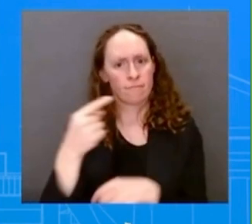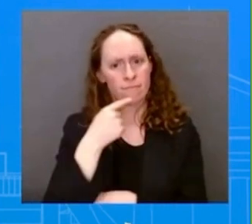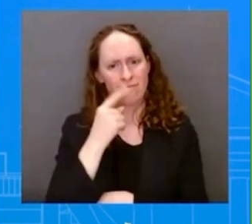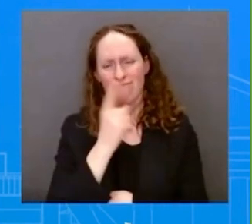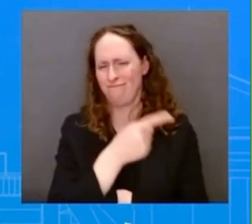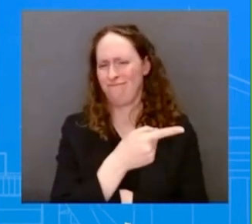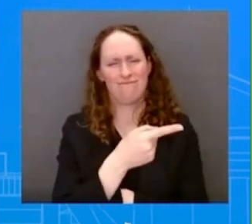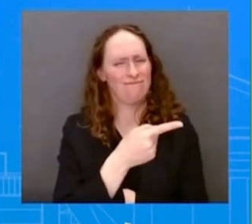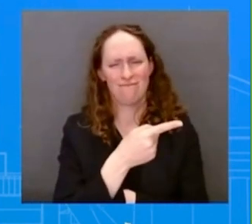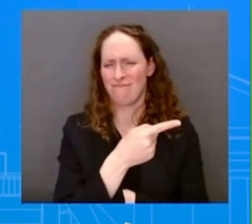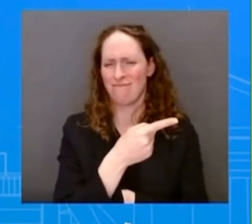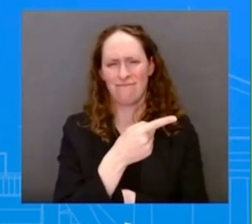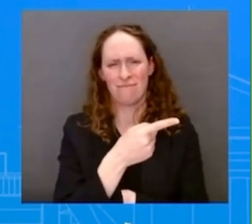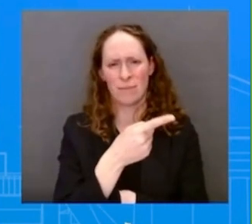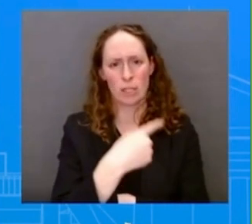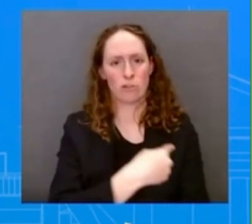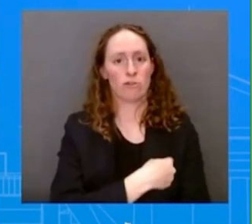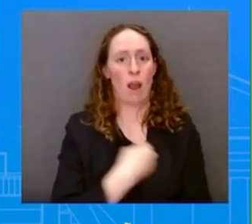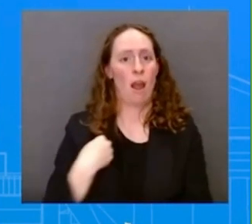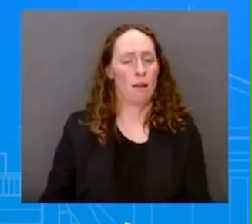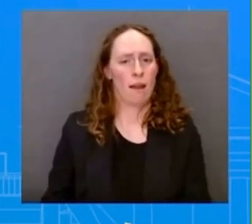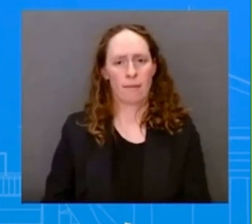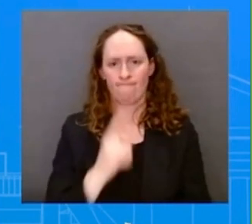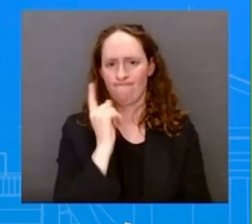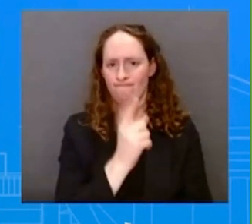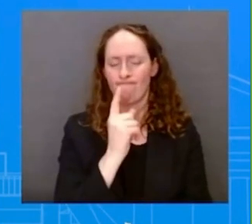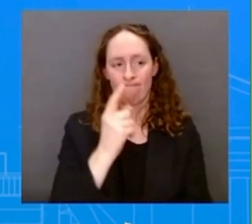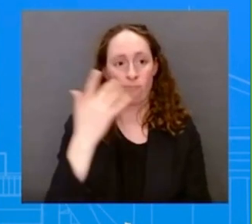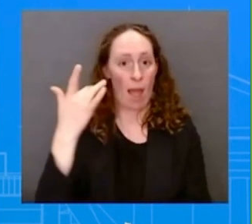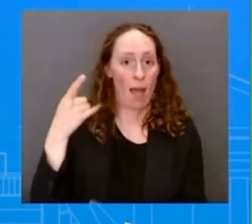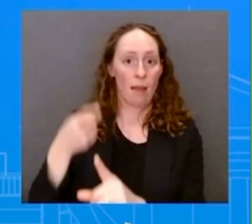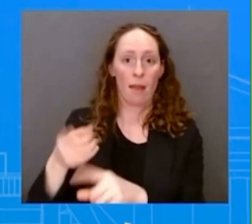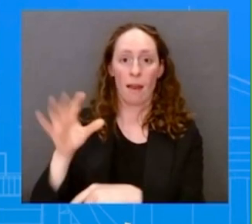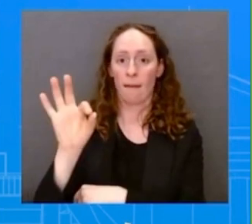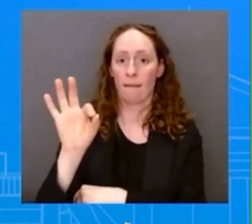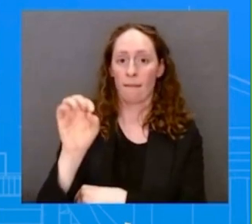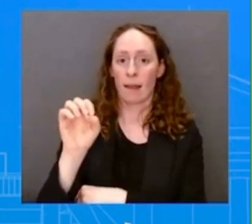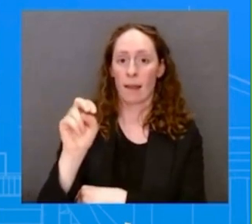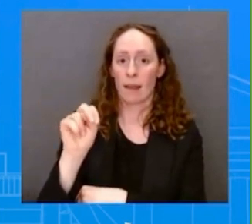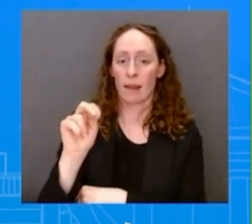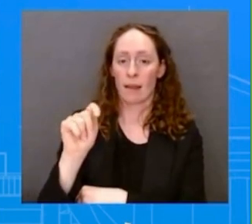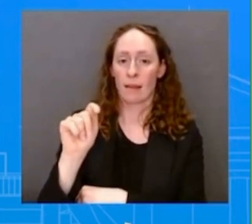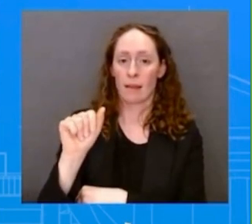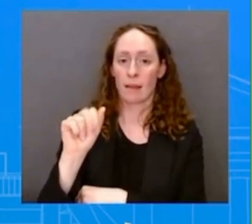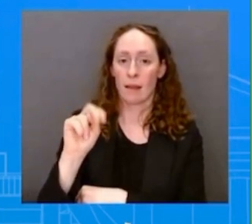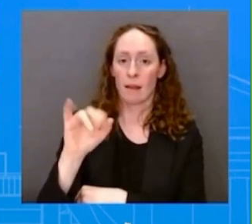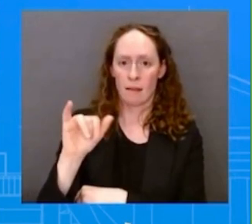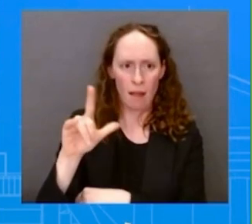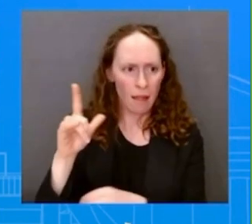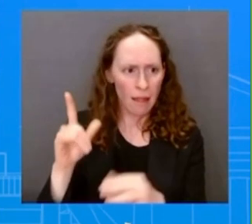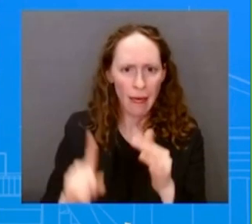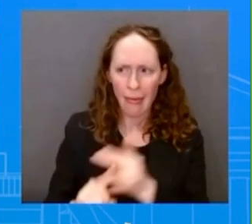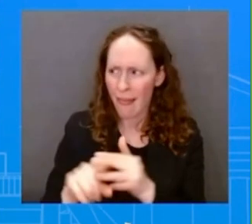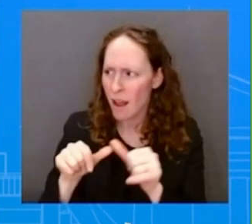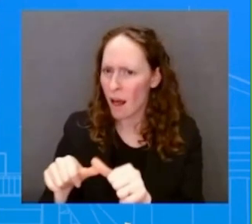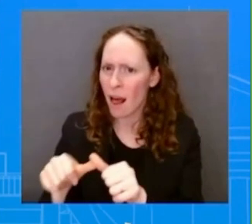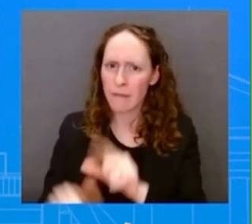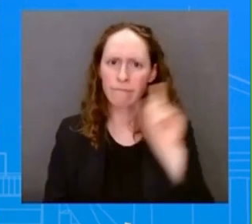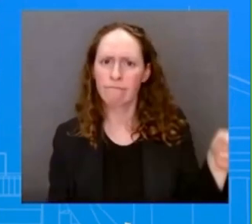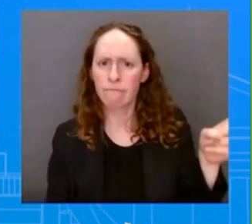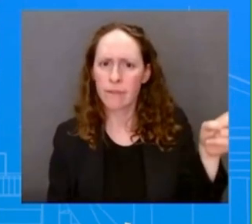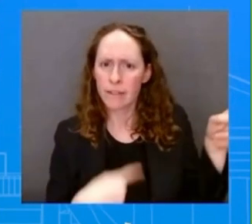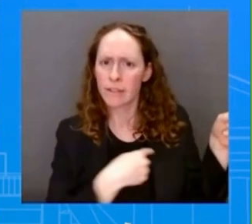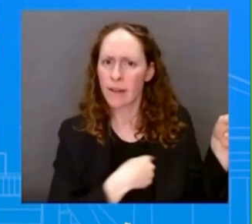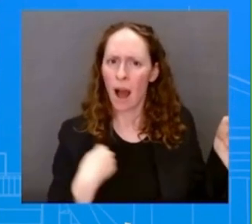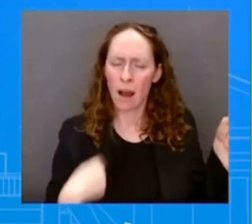this has been kind of a recurring feature, including at the State of the Union. President Biden often talks about wanting competition and not conflict with China, but with nearly three, three hundred